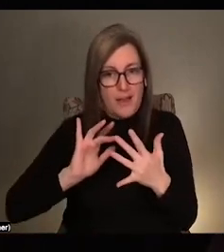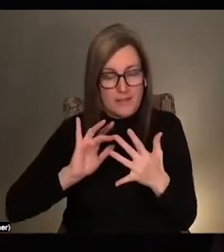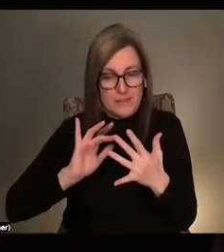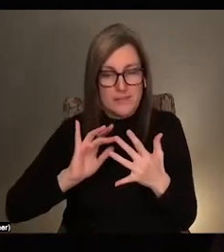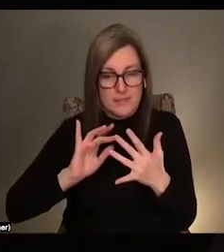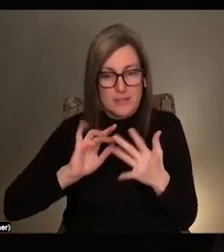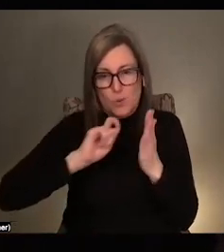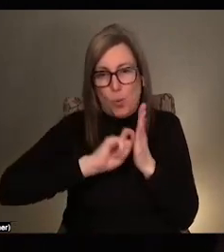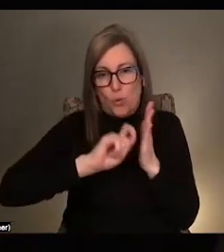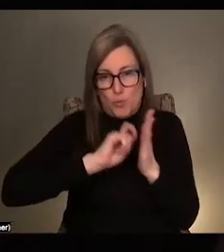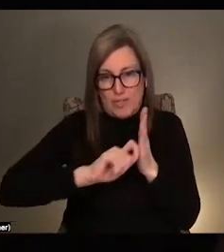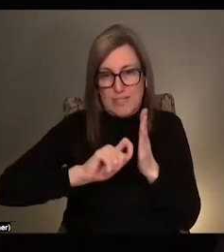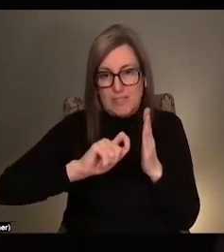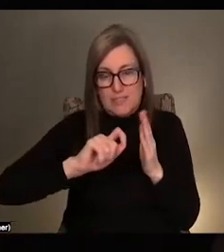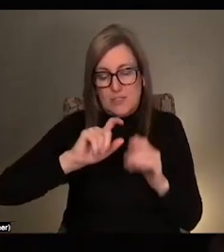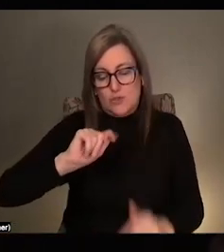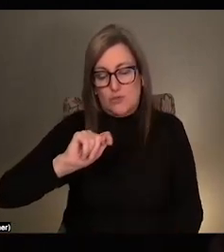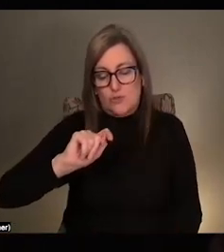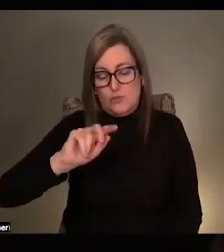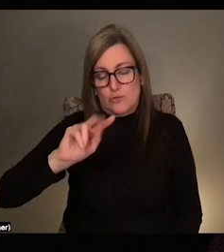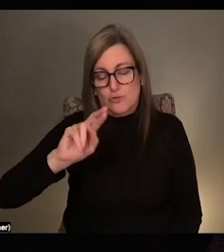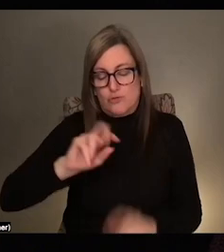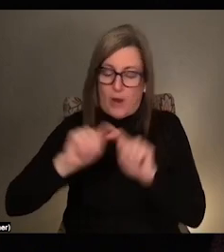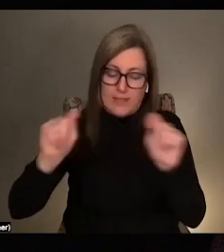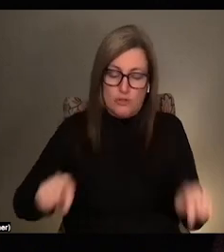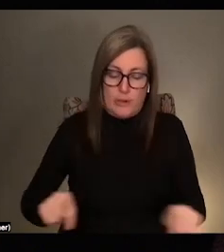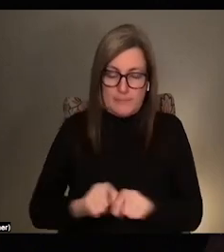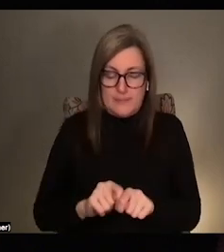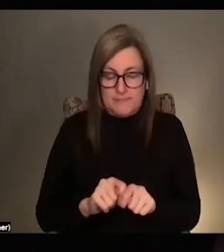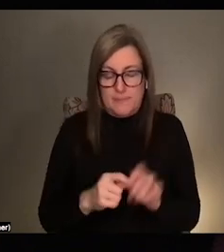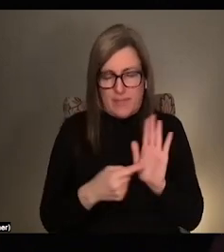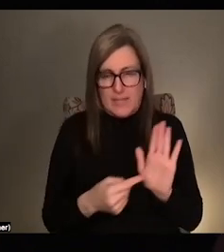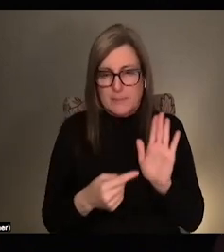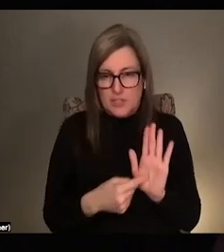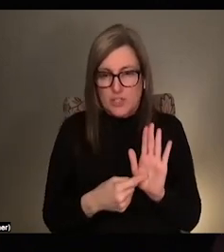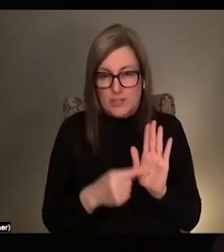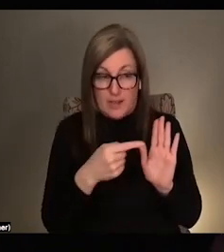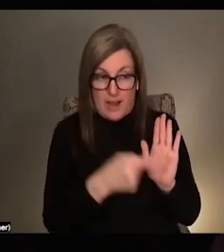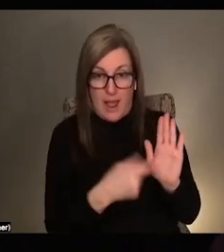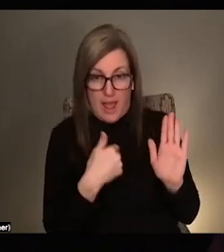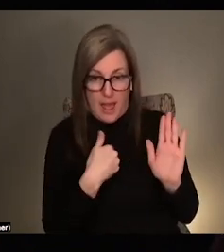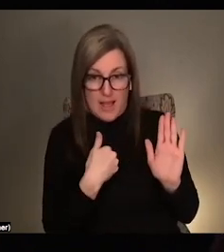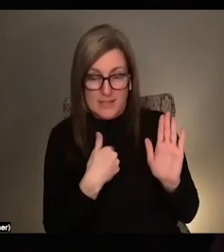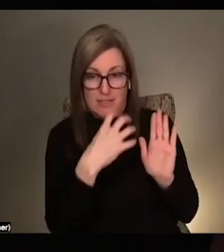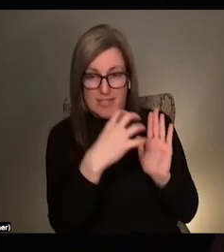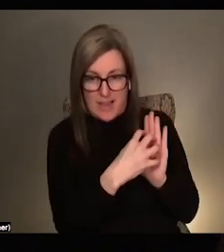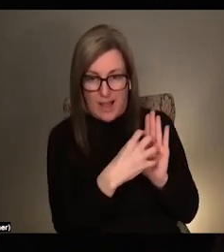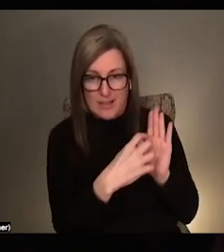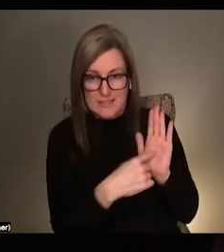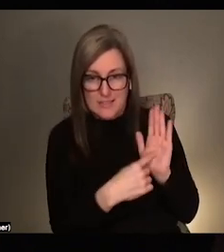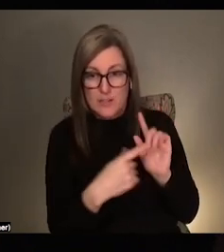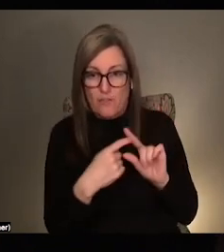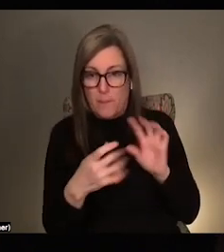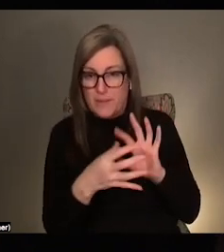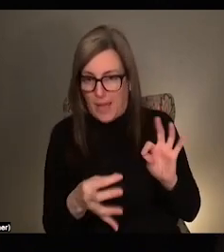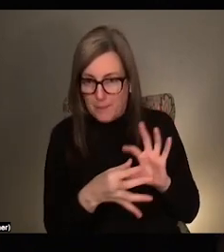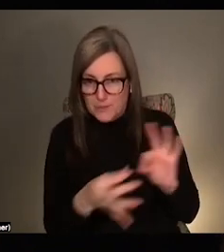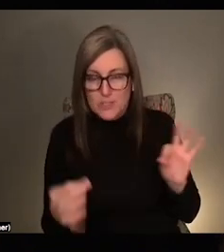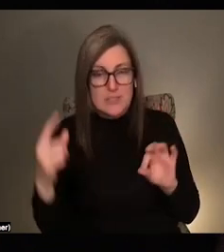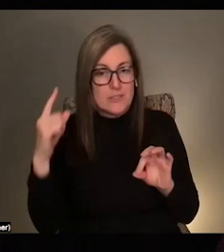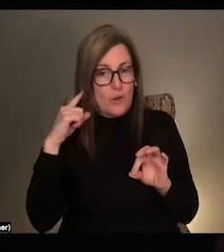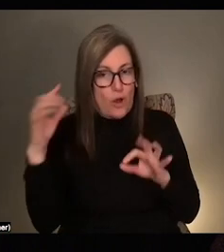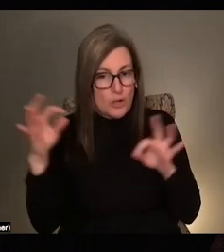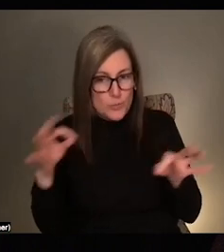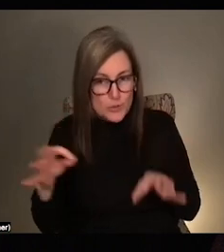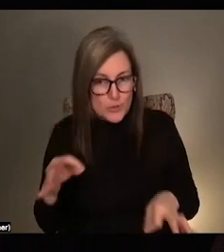a written transcript of the exhibition that includes the texts, you know, from the captions and the audio description and